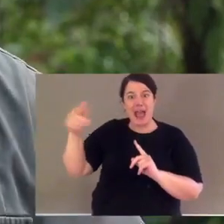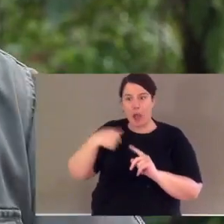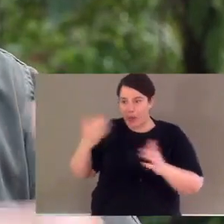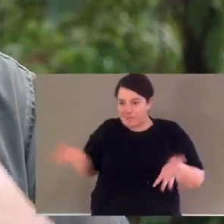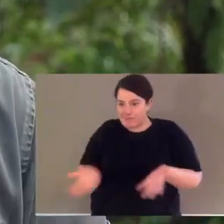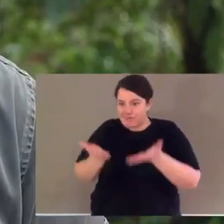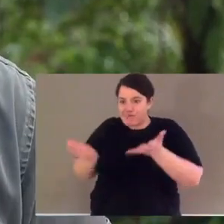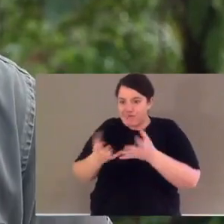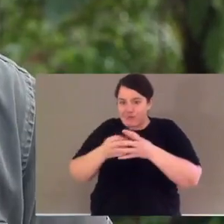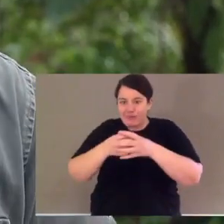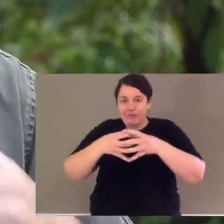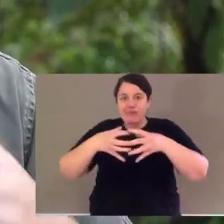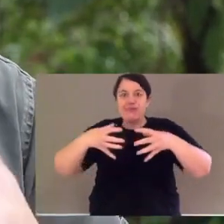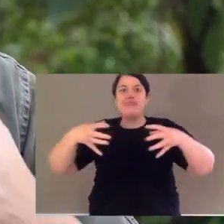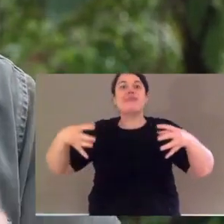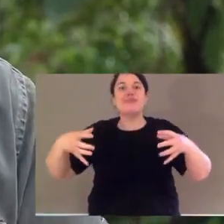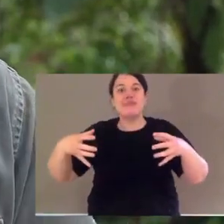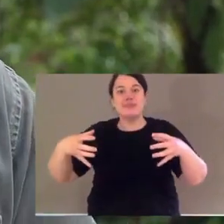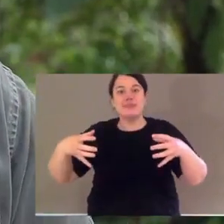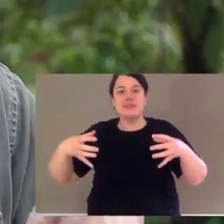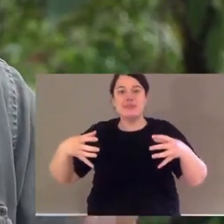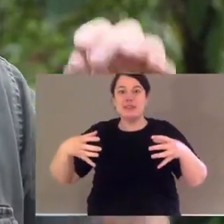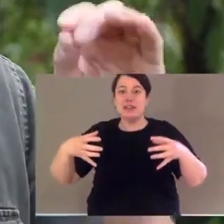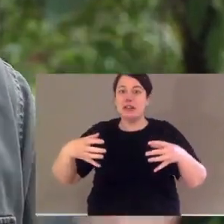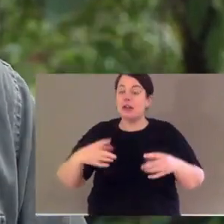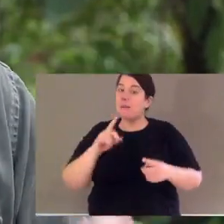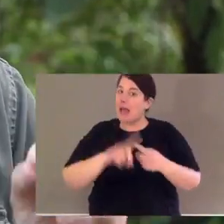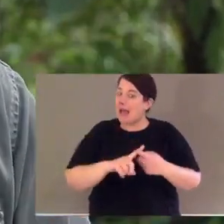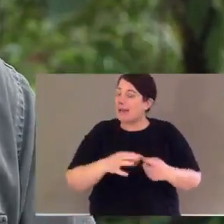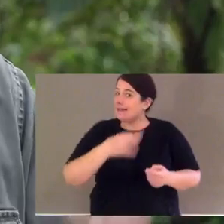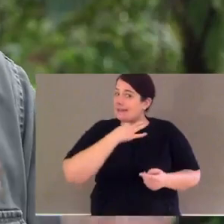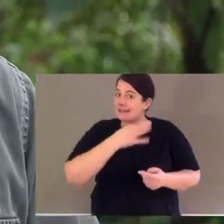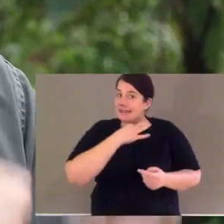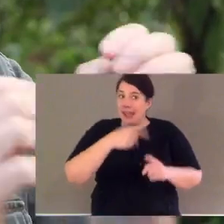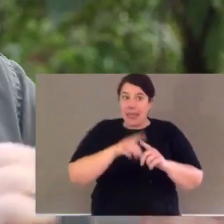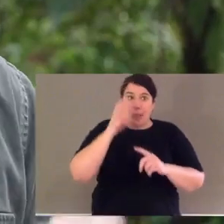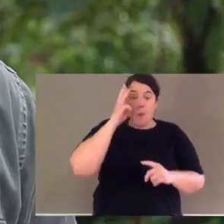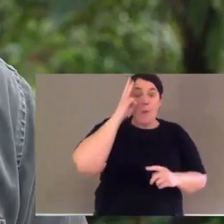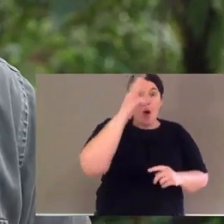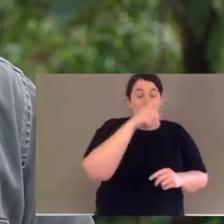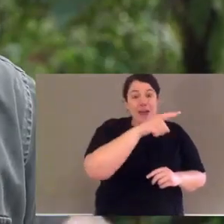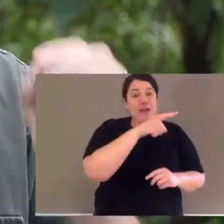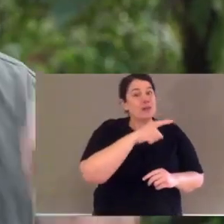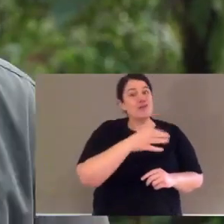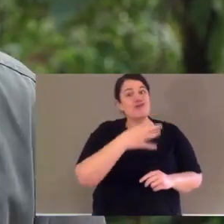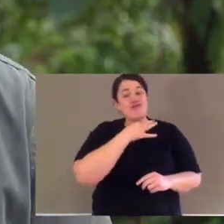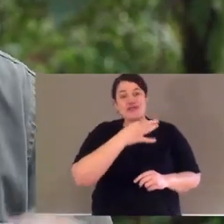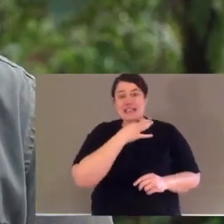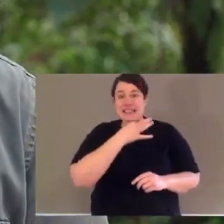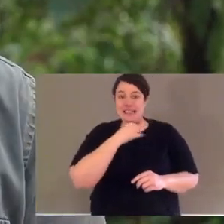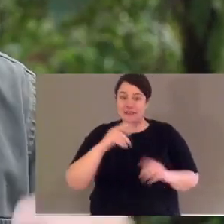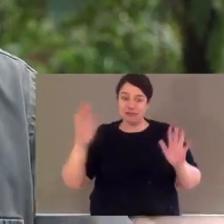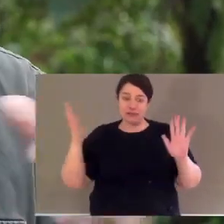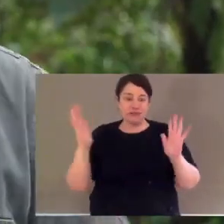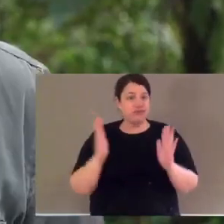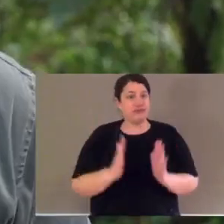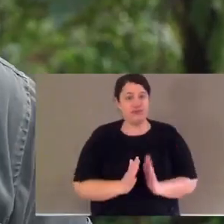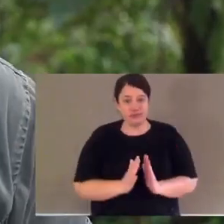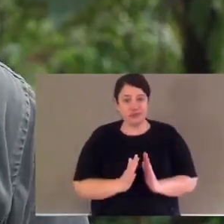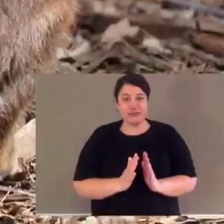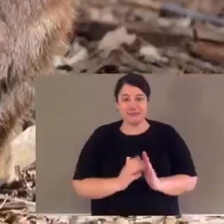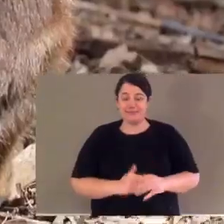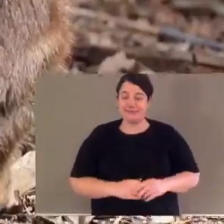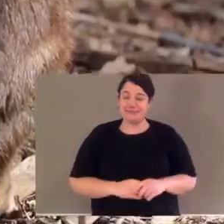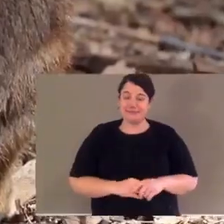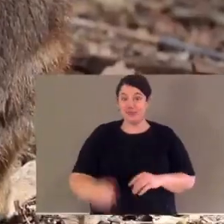back from the brink of extinction. They're now a species that is still very fragile and endangered in the wild, and a flagship species that Aussie Ark